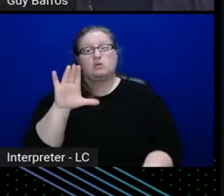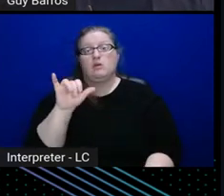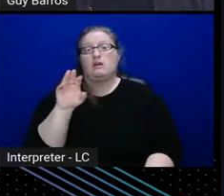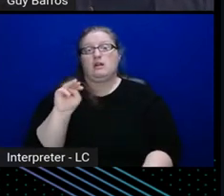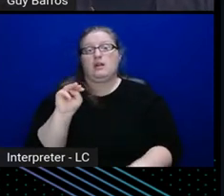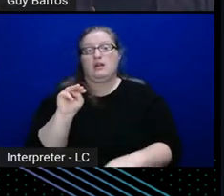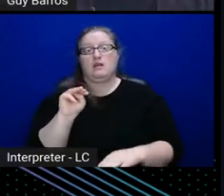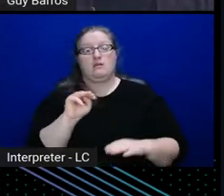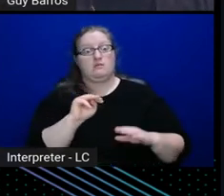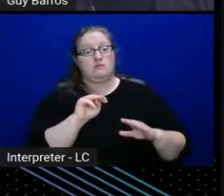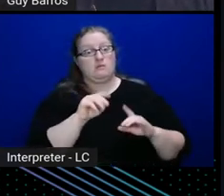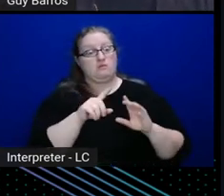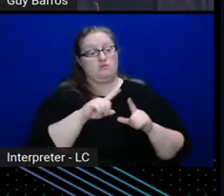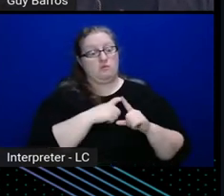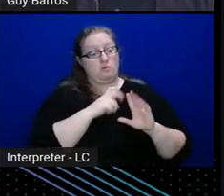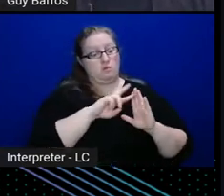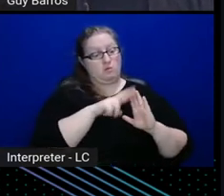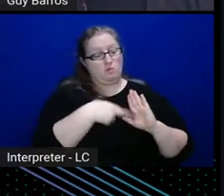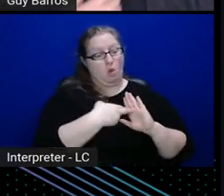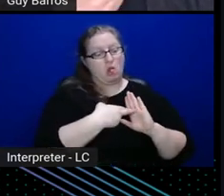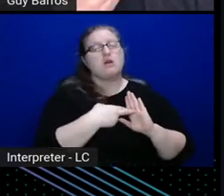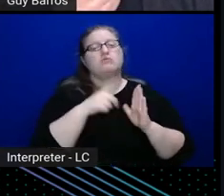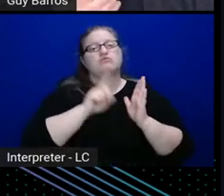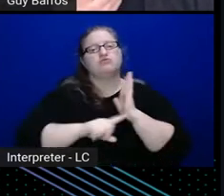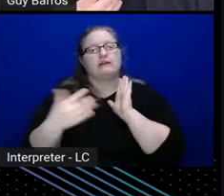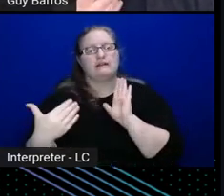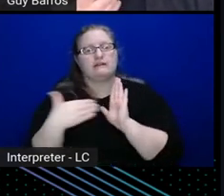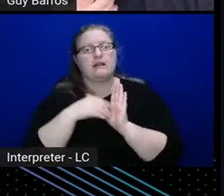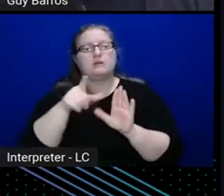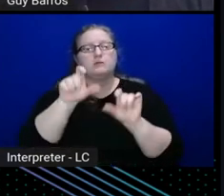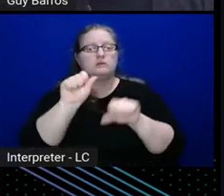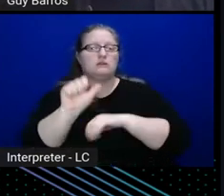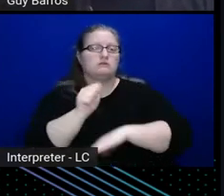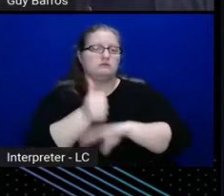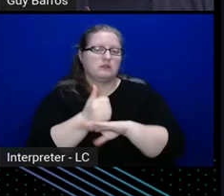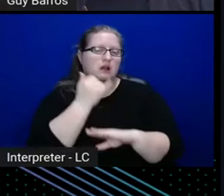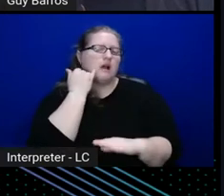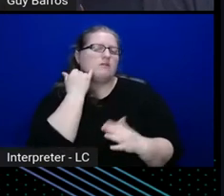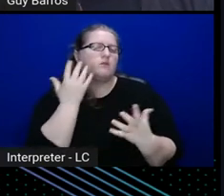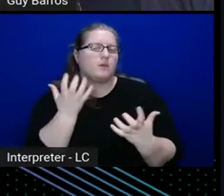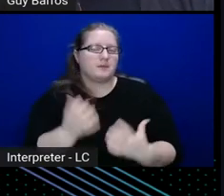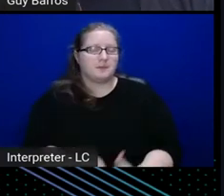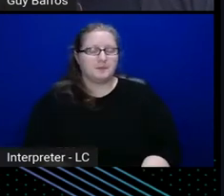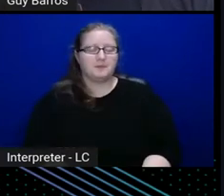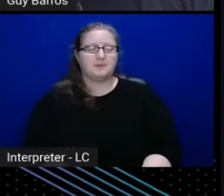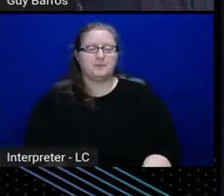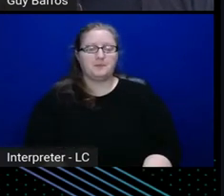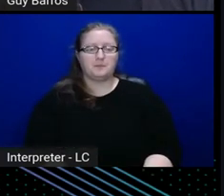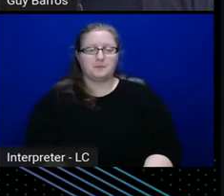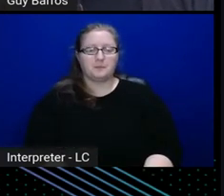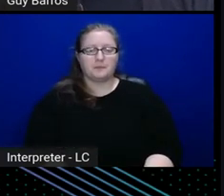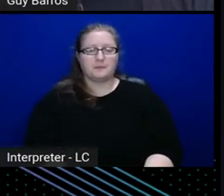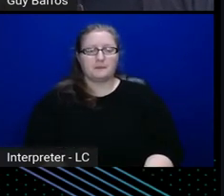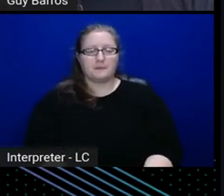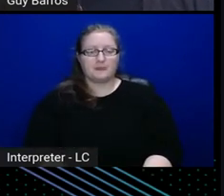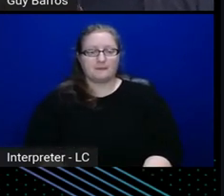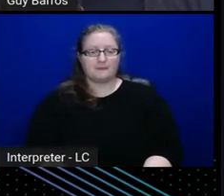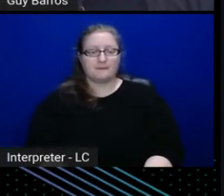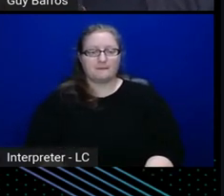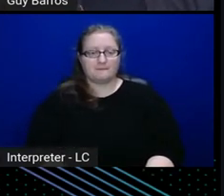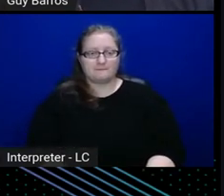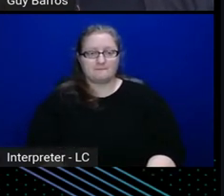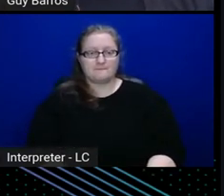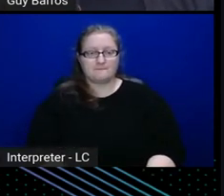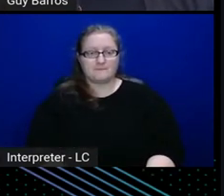to be checked again, so you can set this if you want, now an interesting point is,